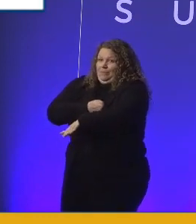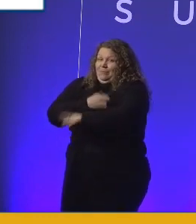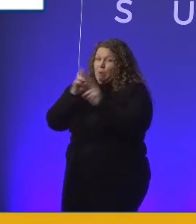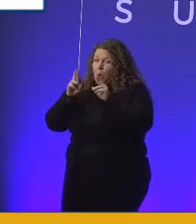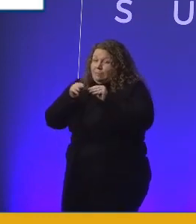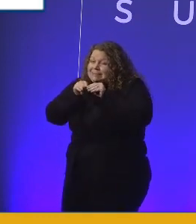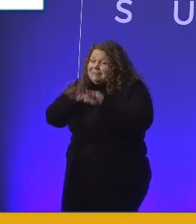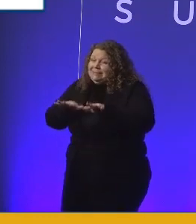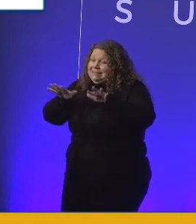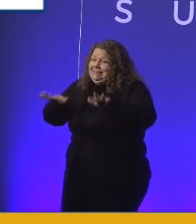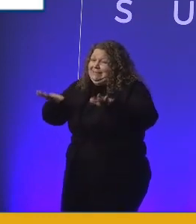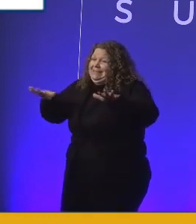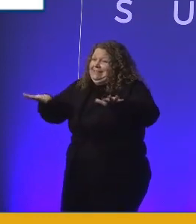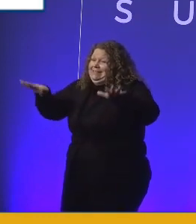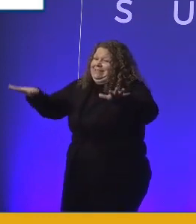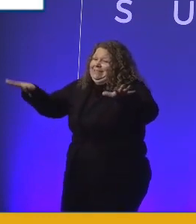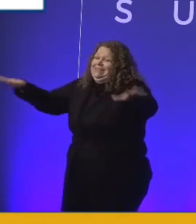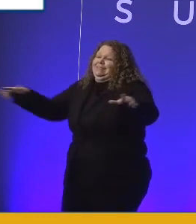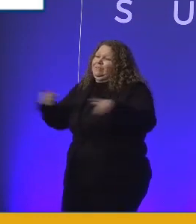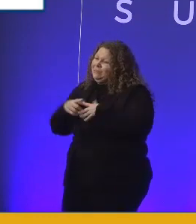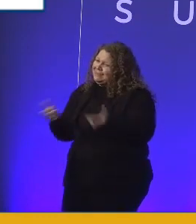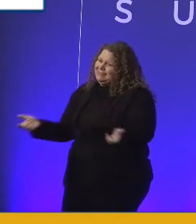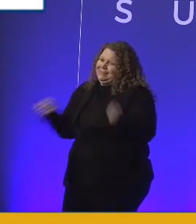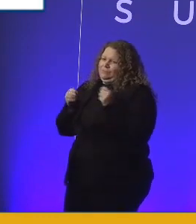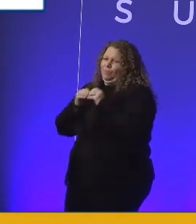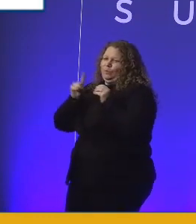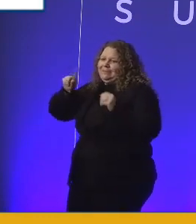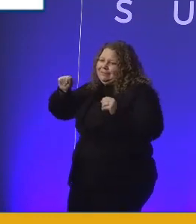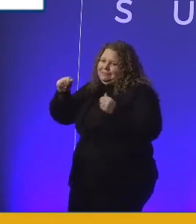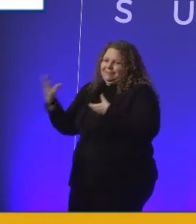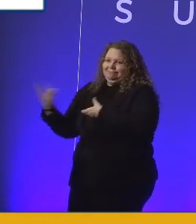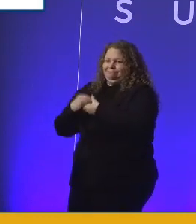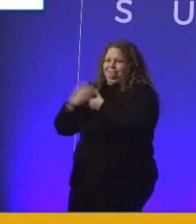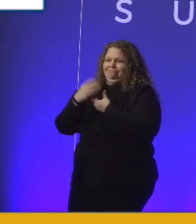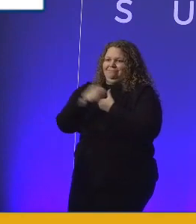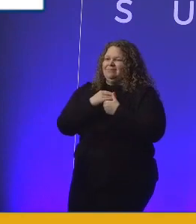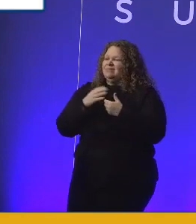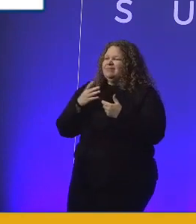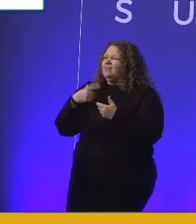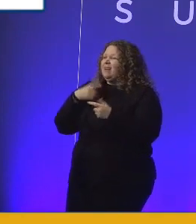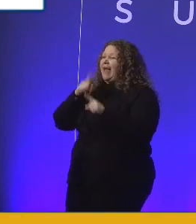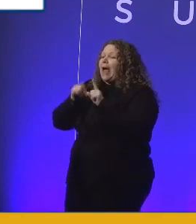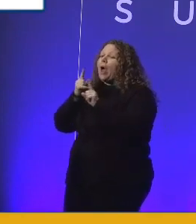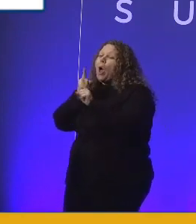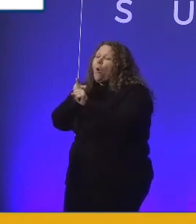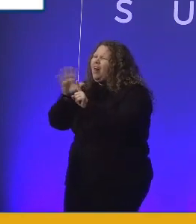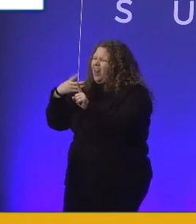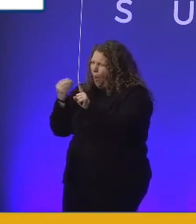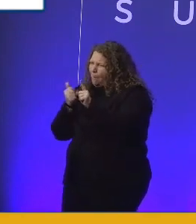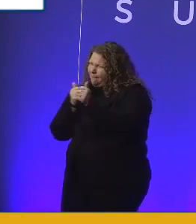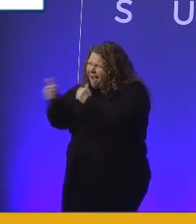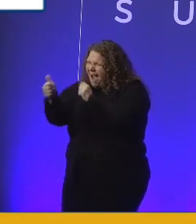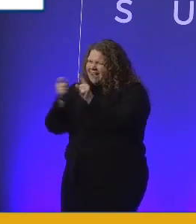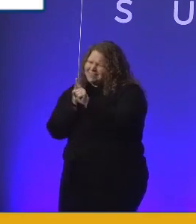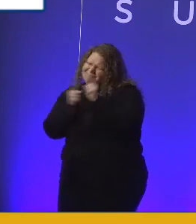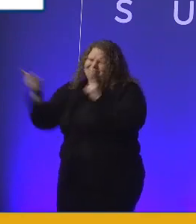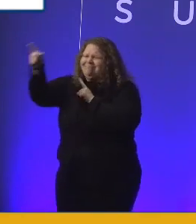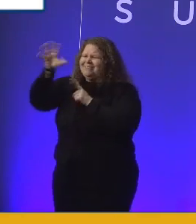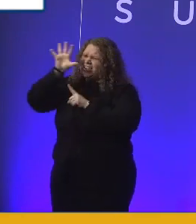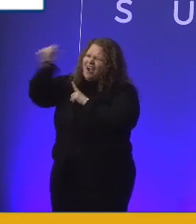ambitious there. And let's take it further from then on in. I'm sure we will do. I hope we will do.